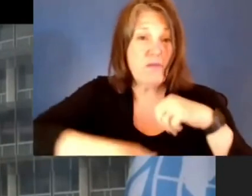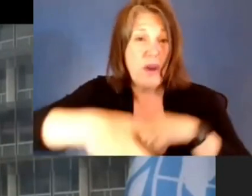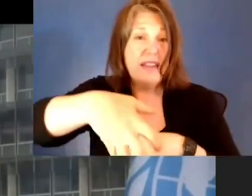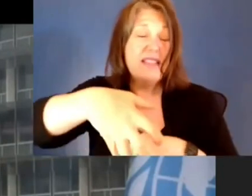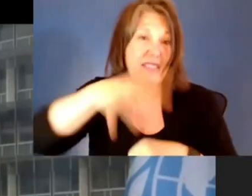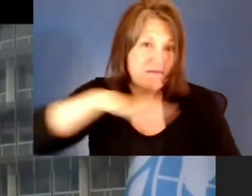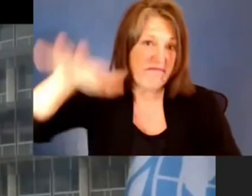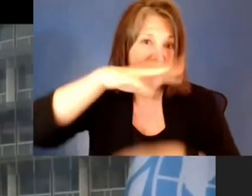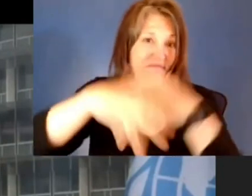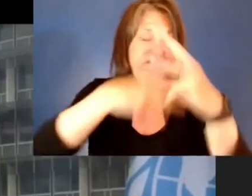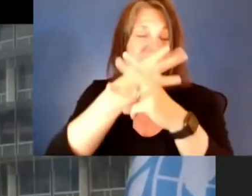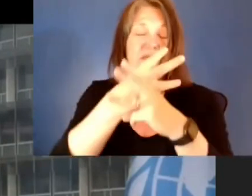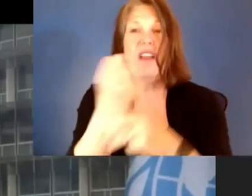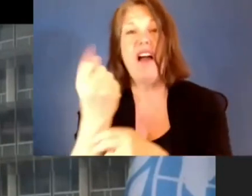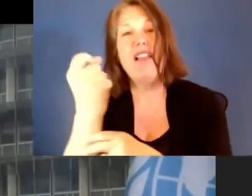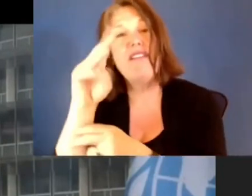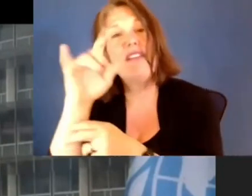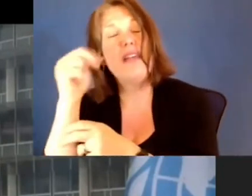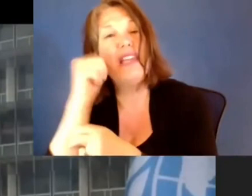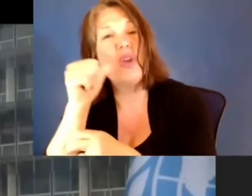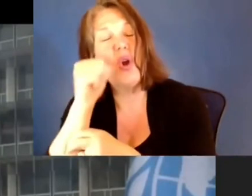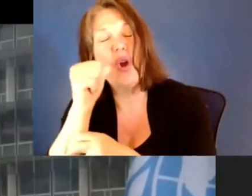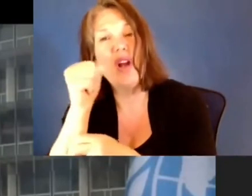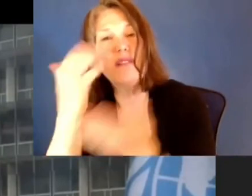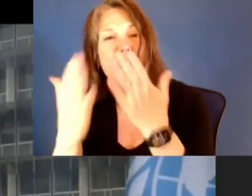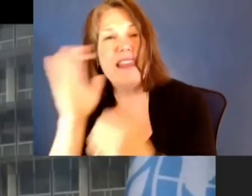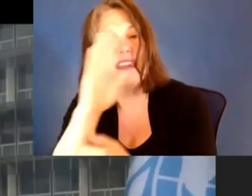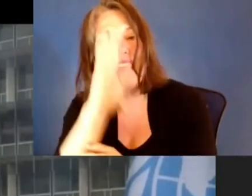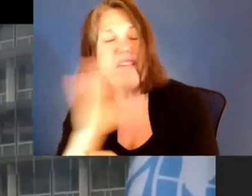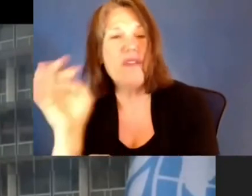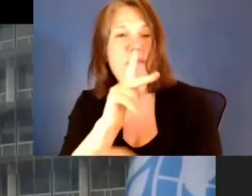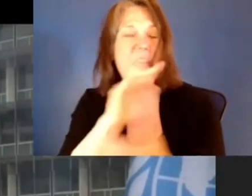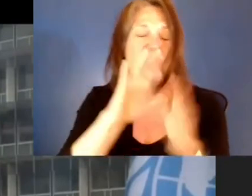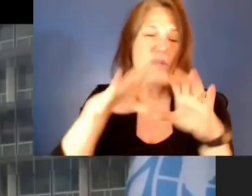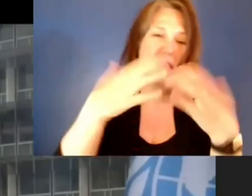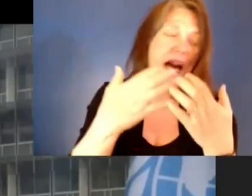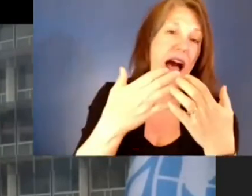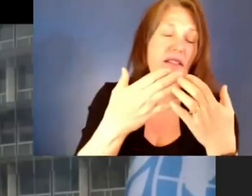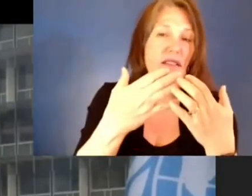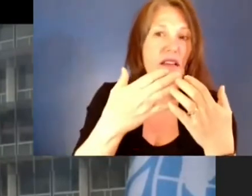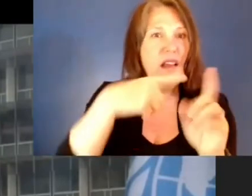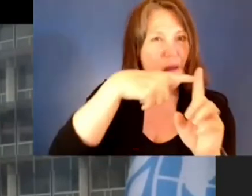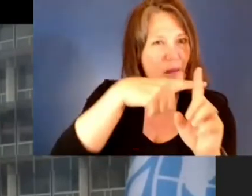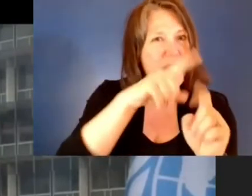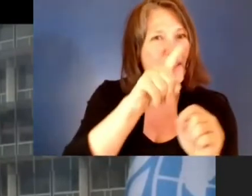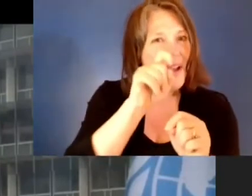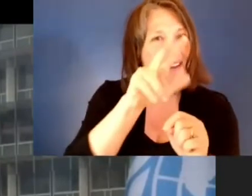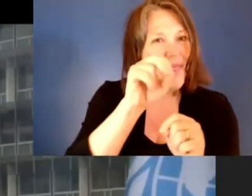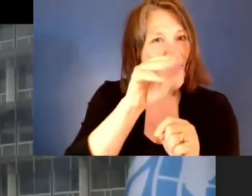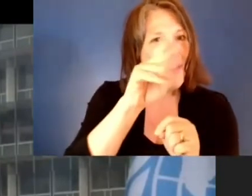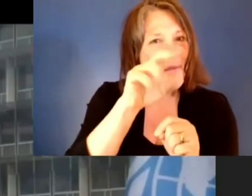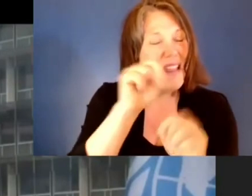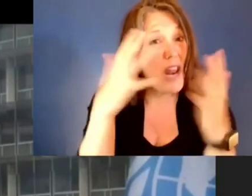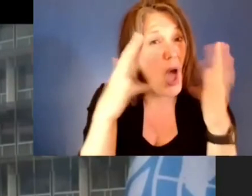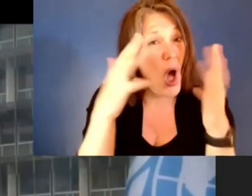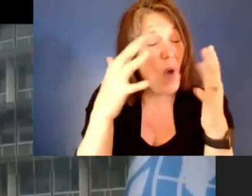million girls may never return to class, in addition to the 130 million who were already out of school before the